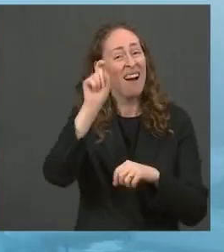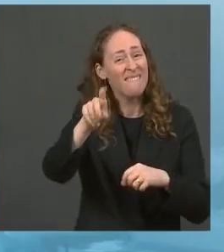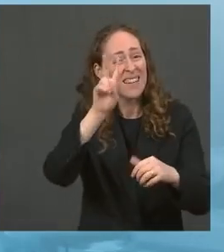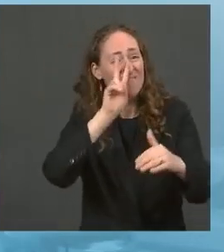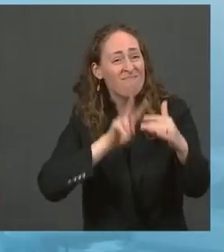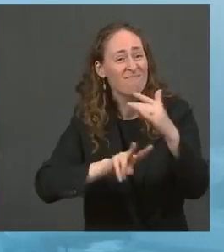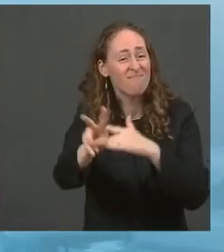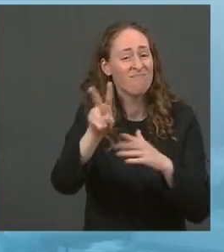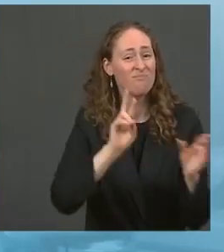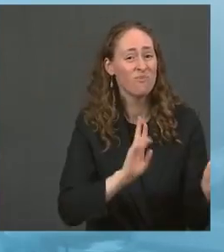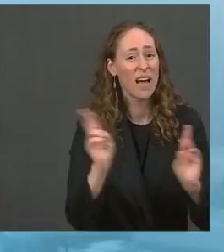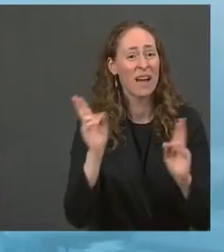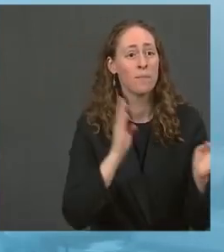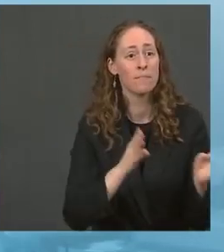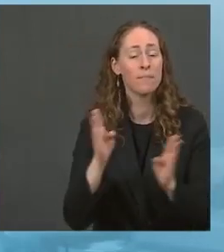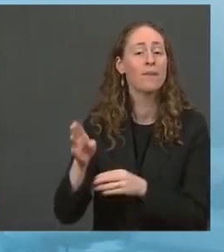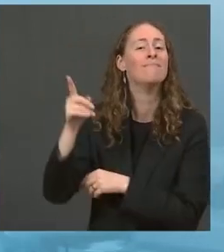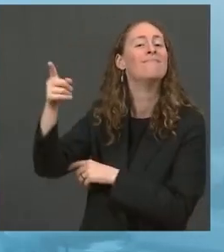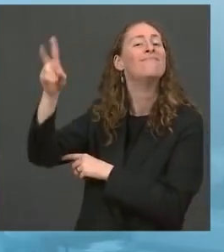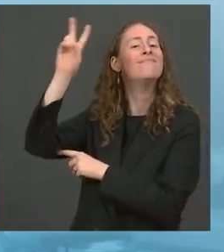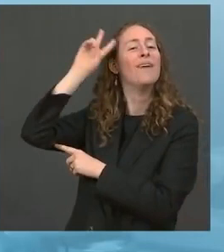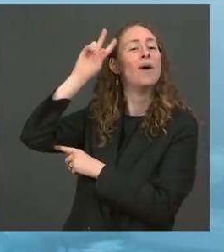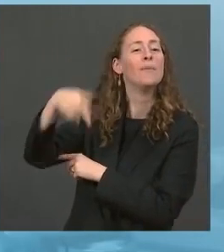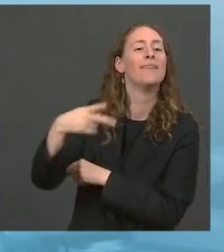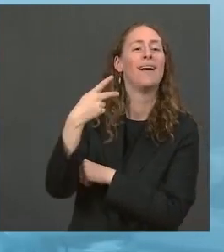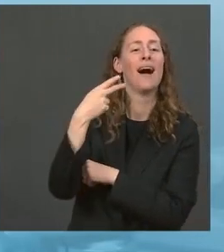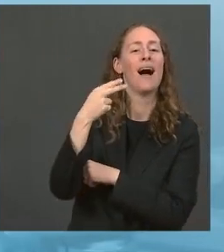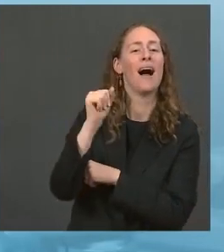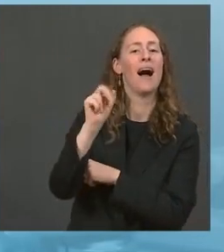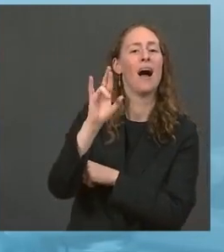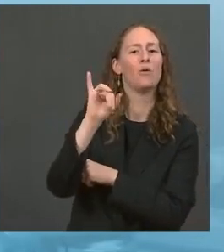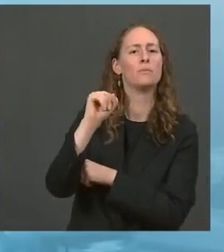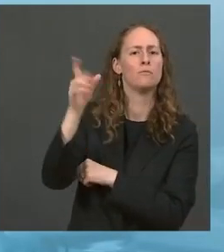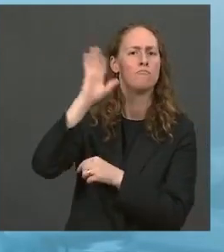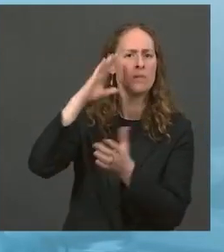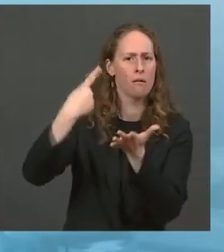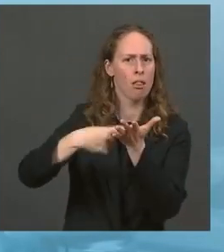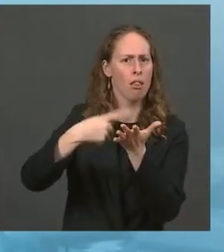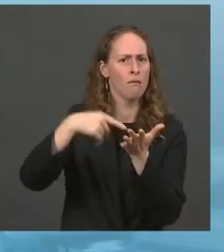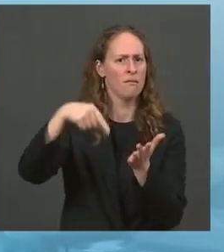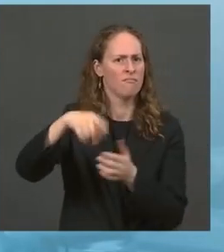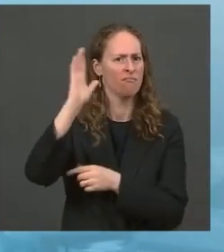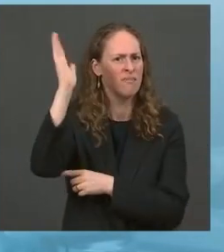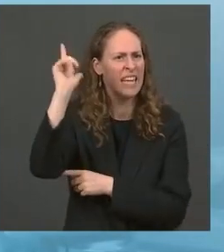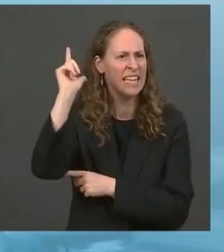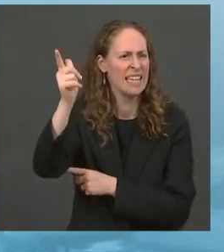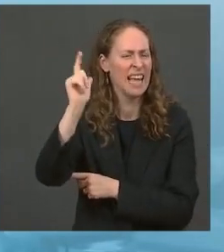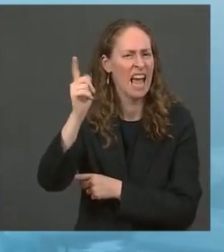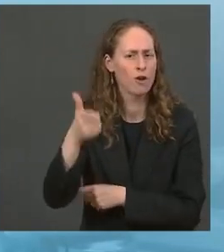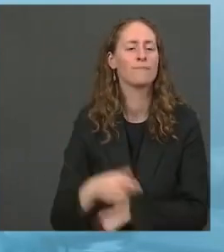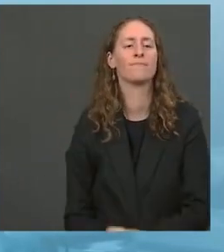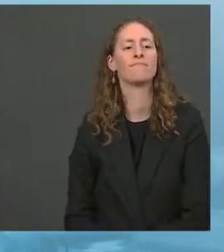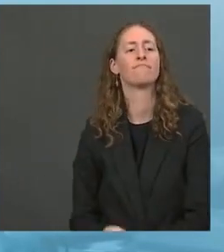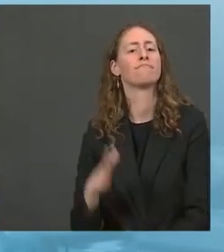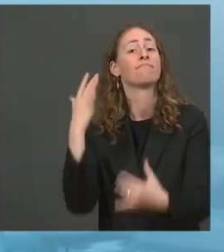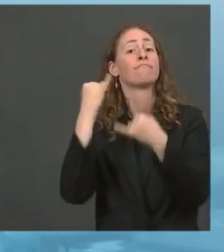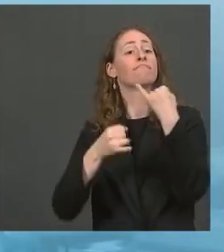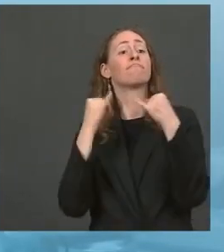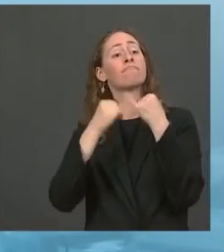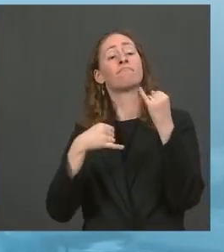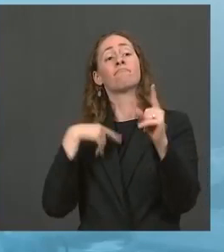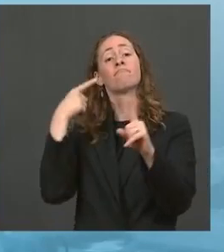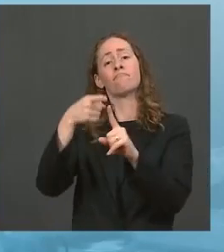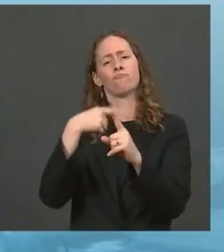more on this issue later today. And finally, I want to acknowledge the leaders from the private sector,